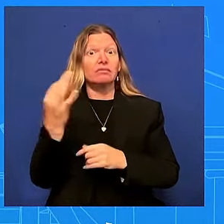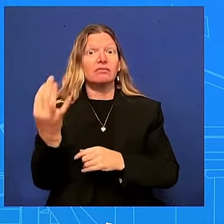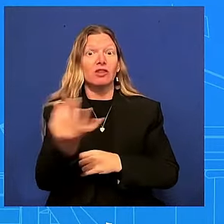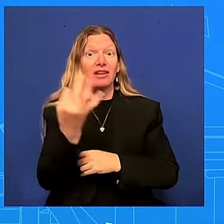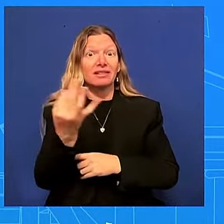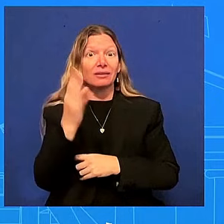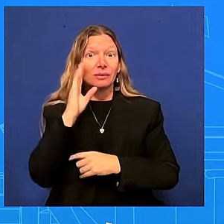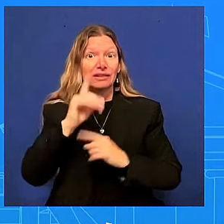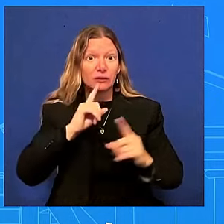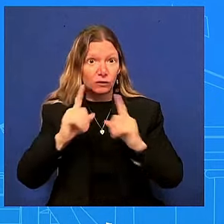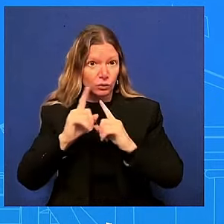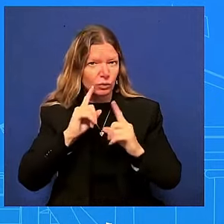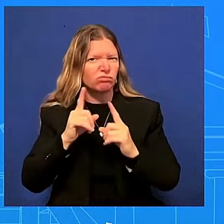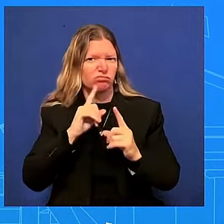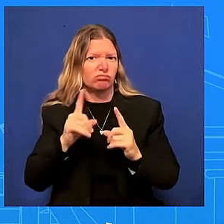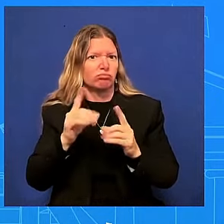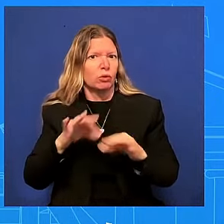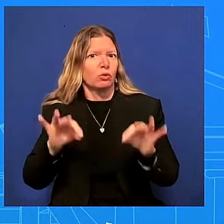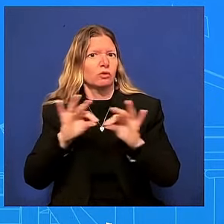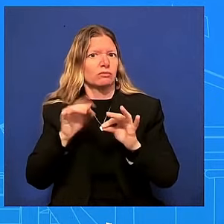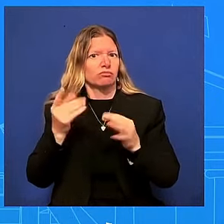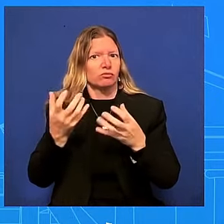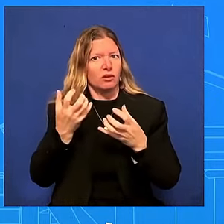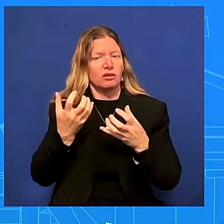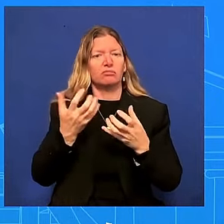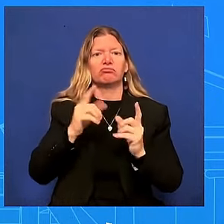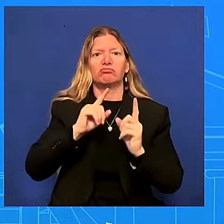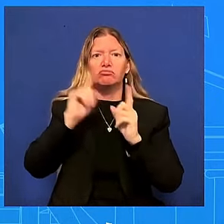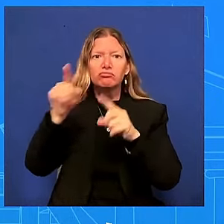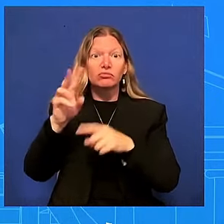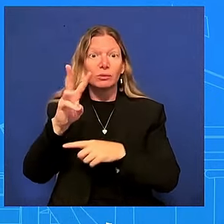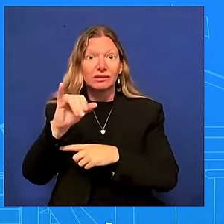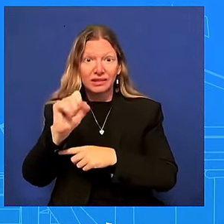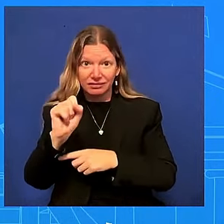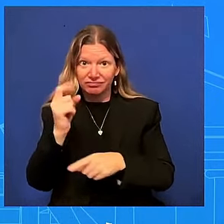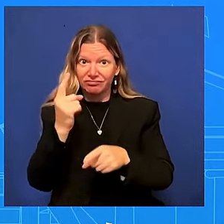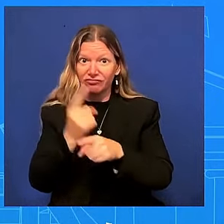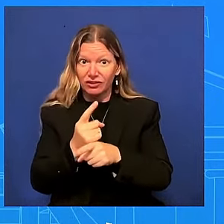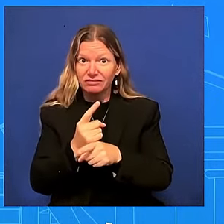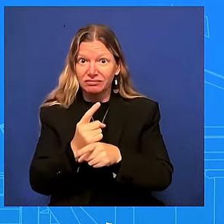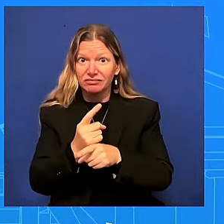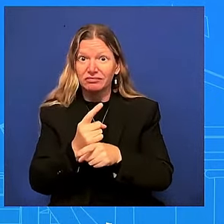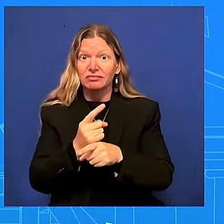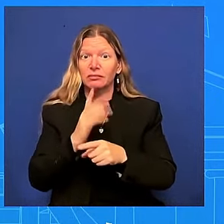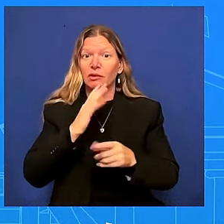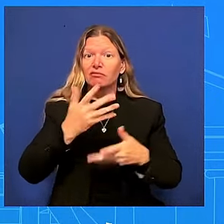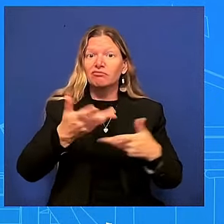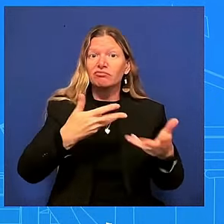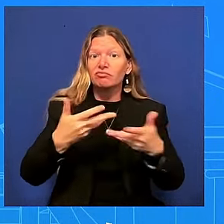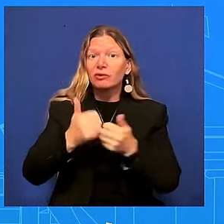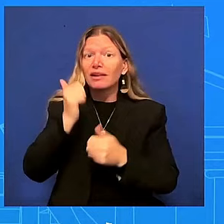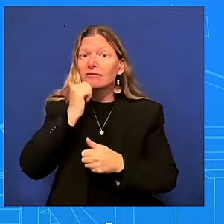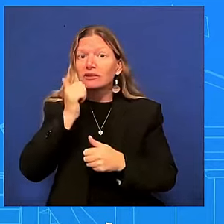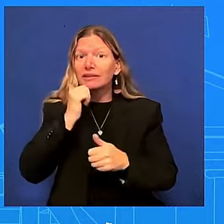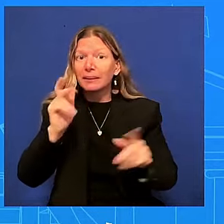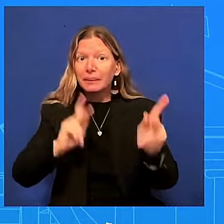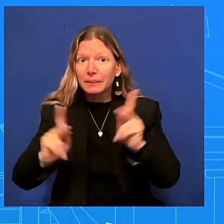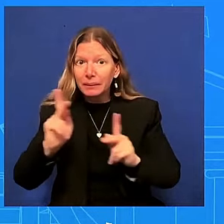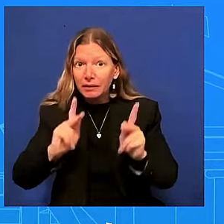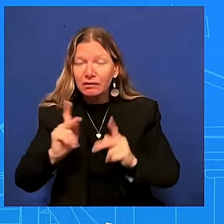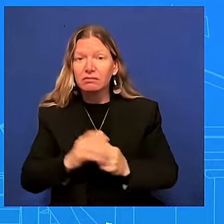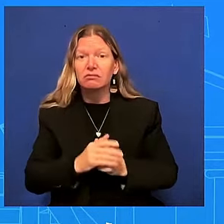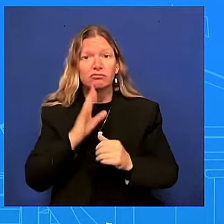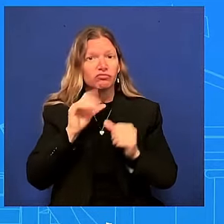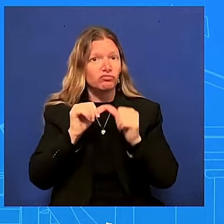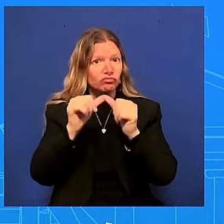with uh everyday people we're going to continue to nothing has changed in that regard we're going to continue to be out there he's going to be in pennsylvania